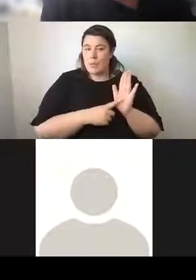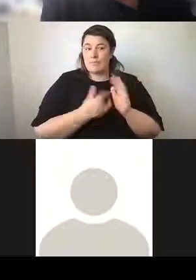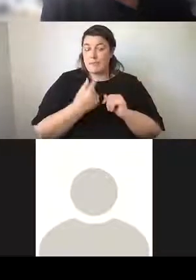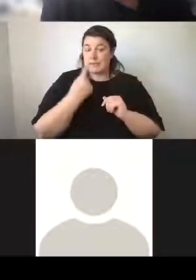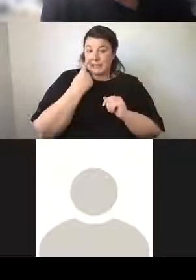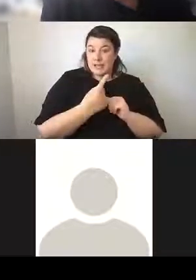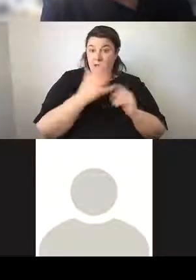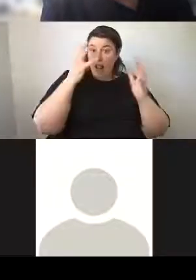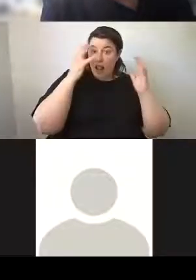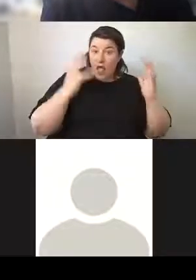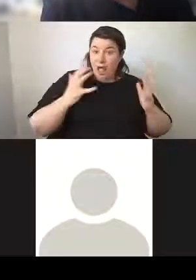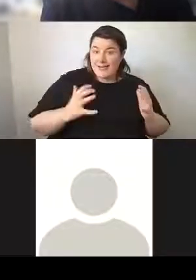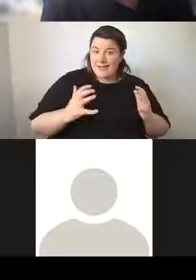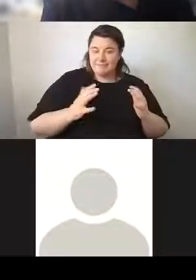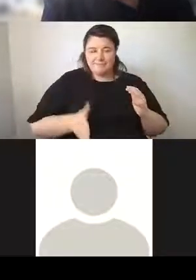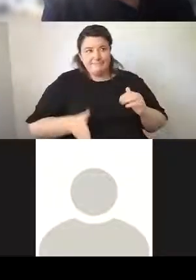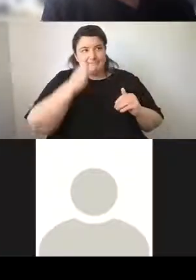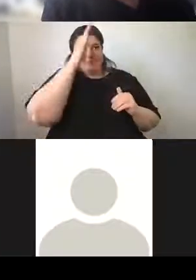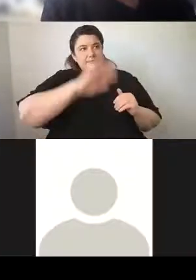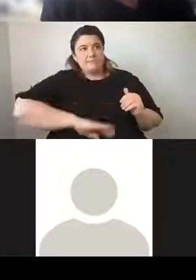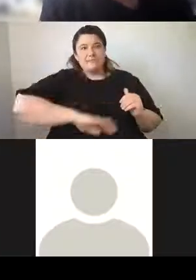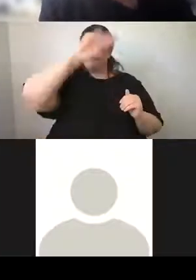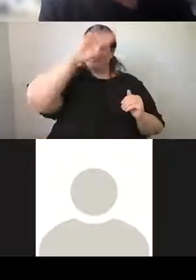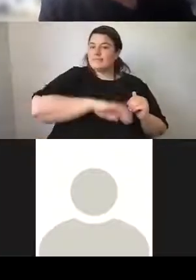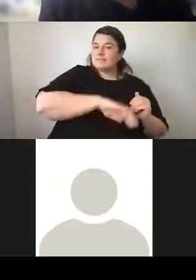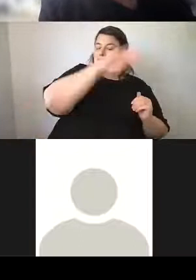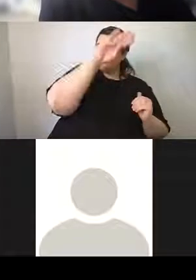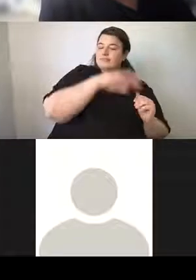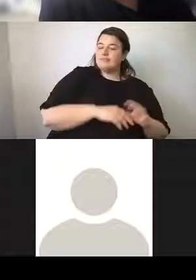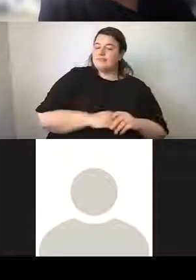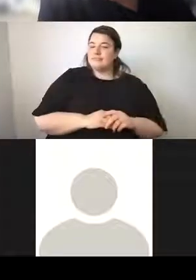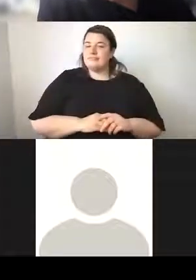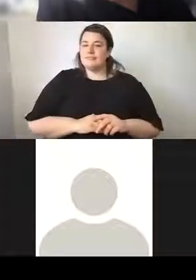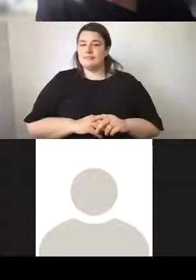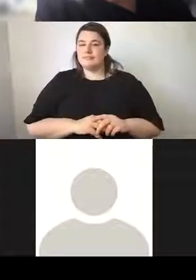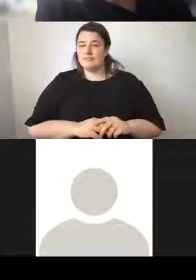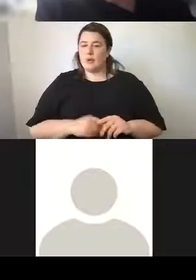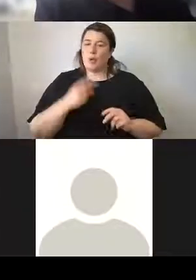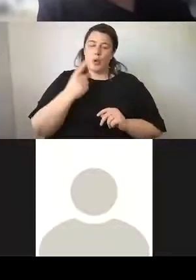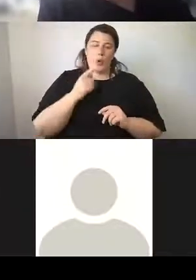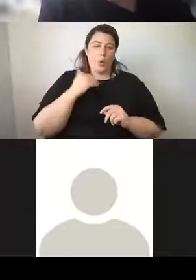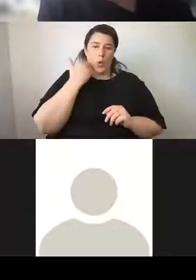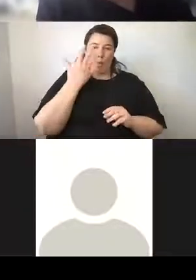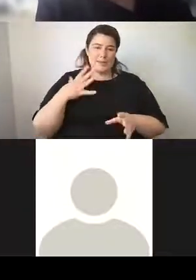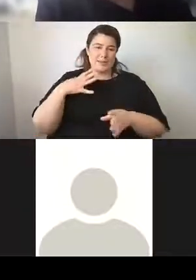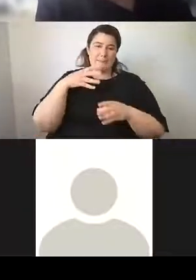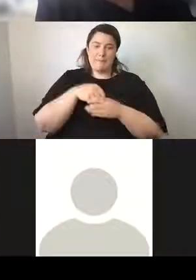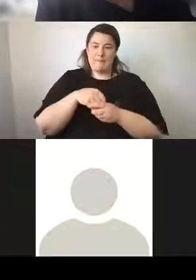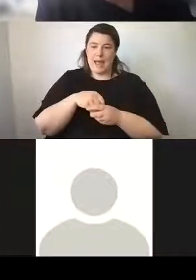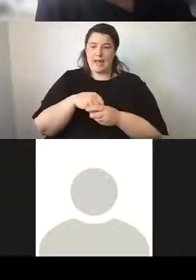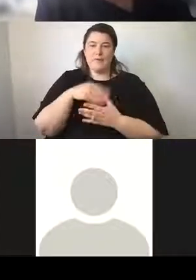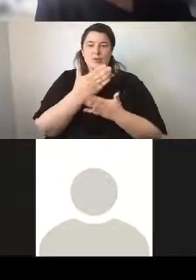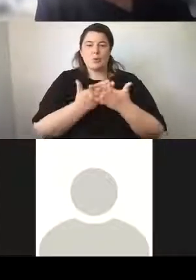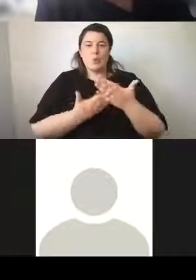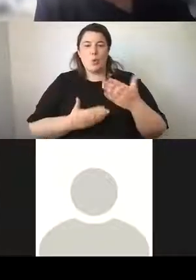on the sides of the building, including one that has always been part of the myth around